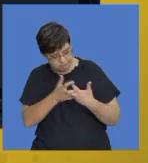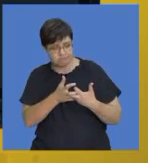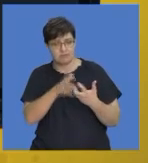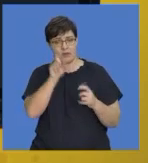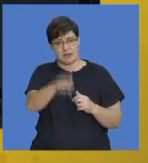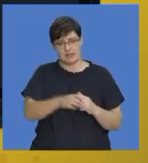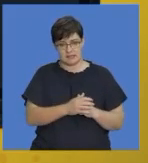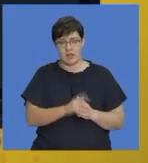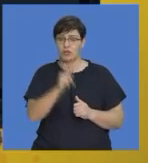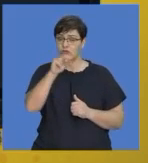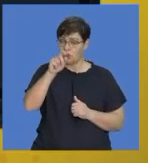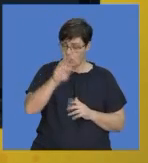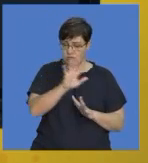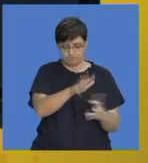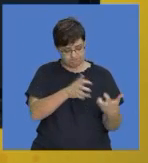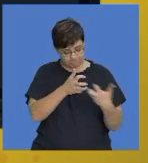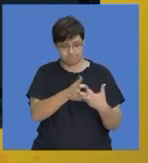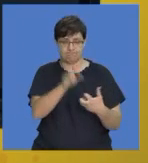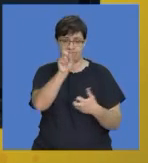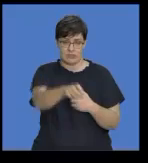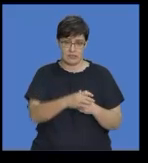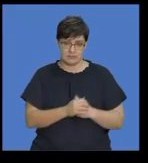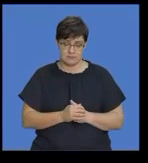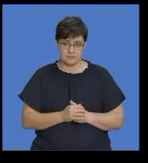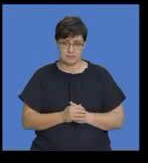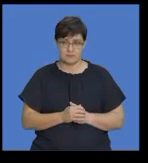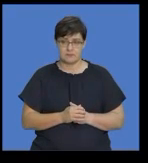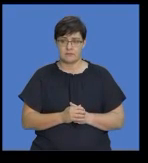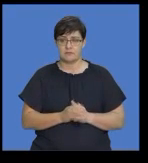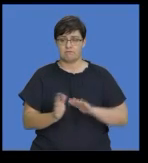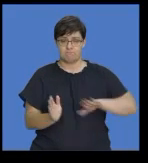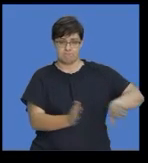and the tone is formal. Okay, so let's go on.